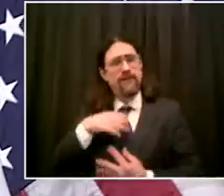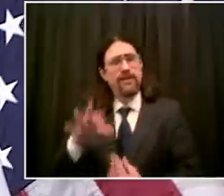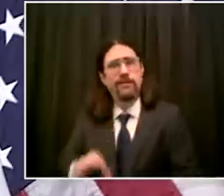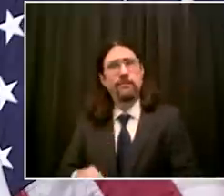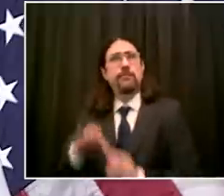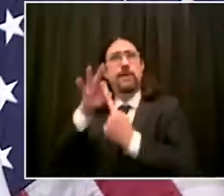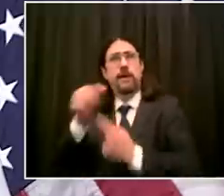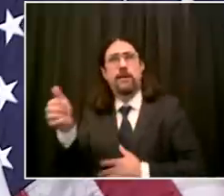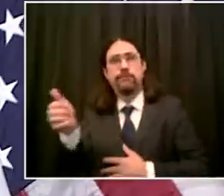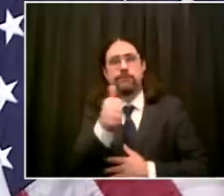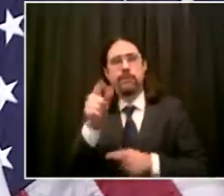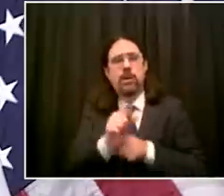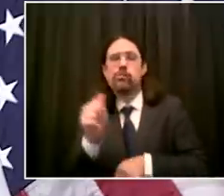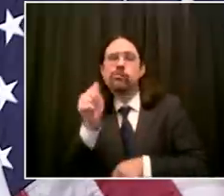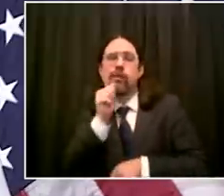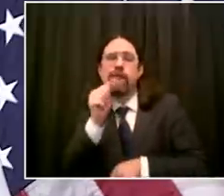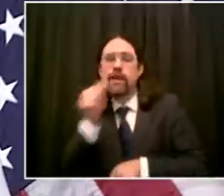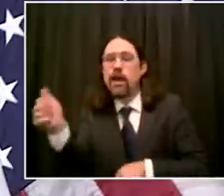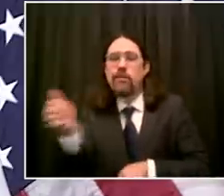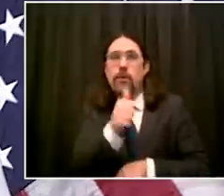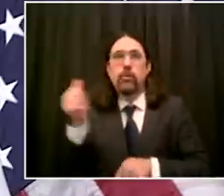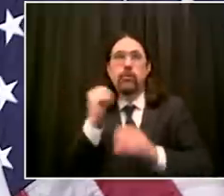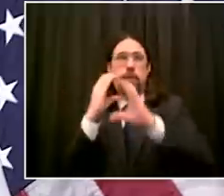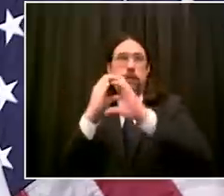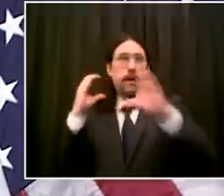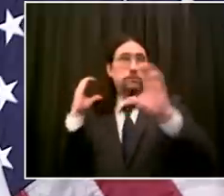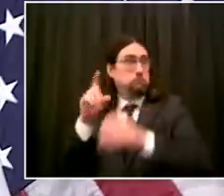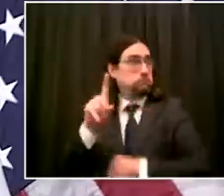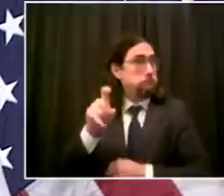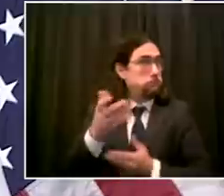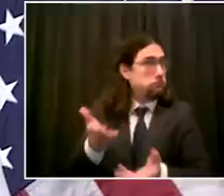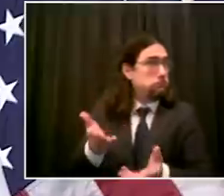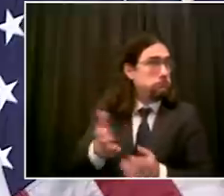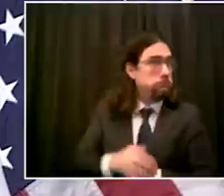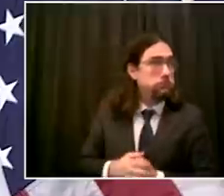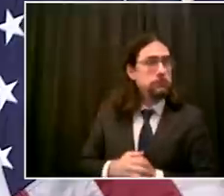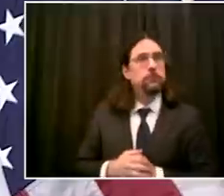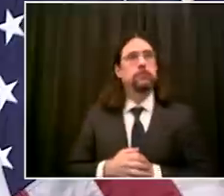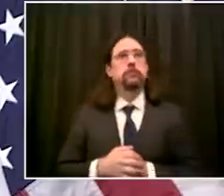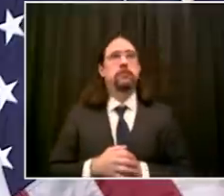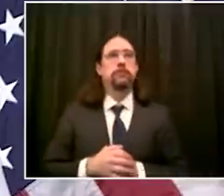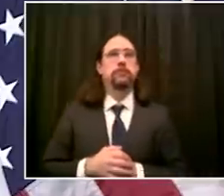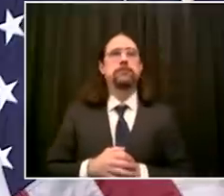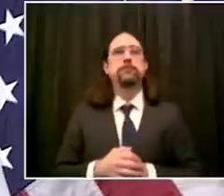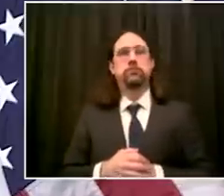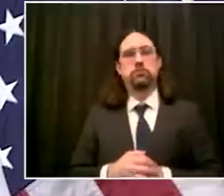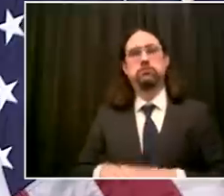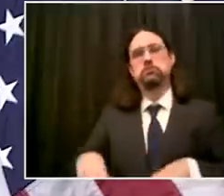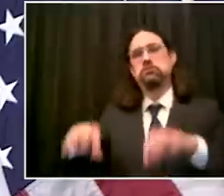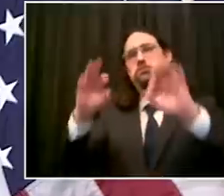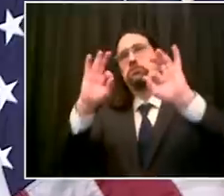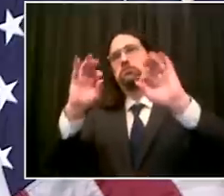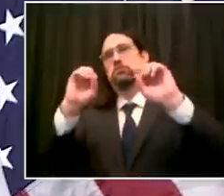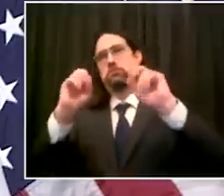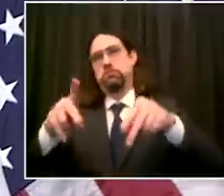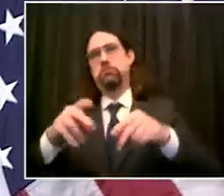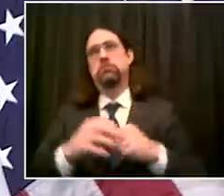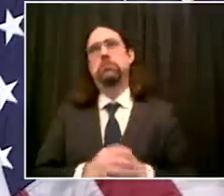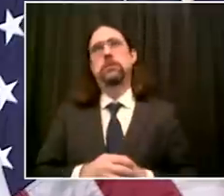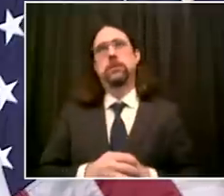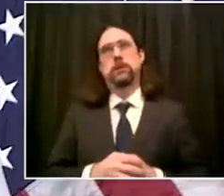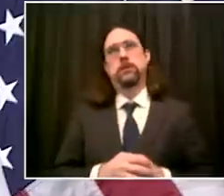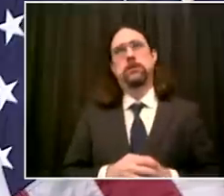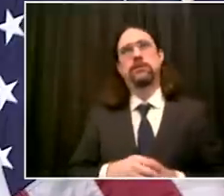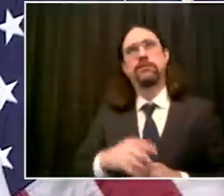indicators the state has its seven indicators three new york city seven new york state